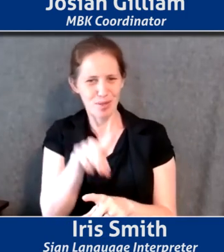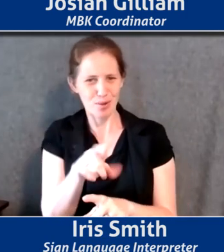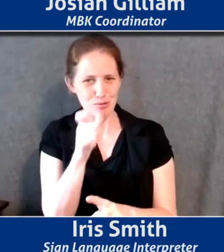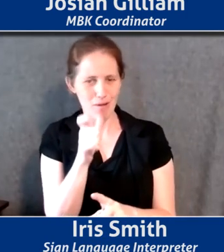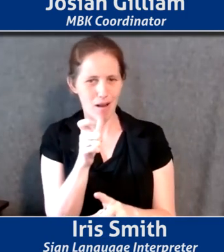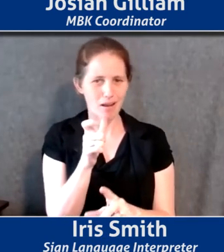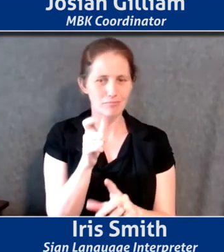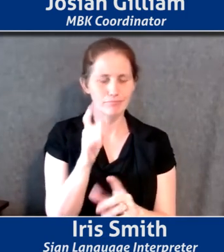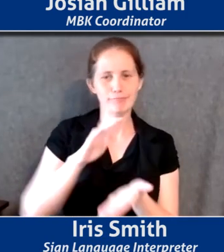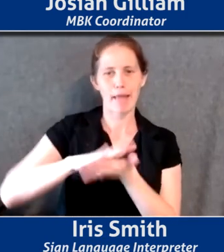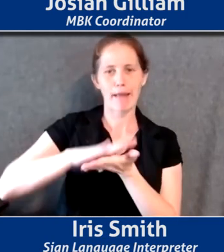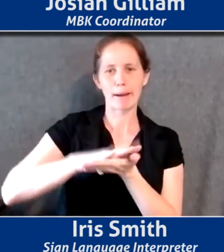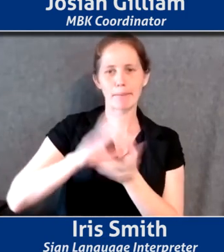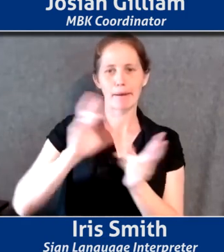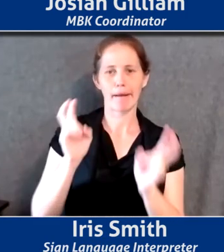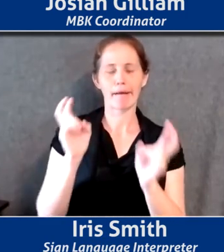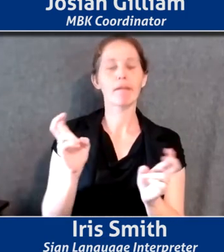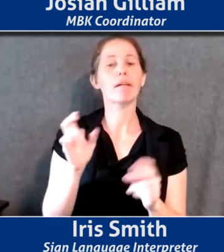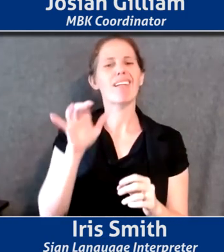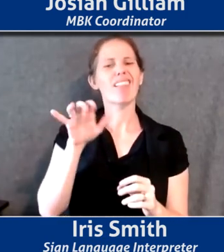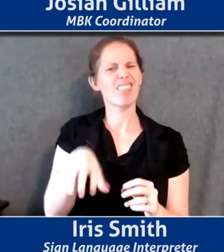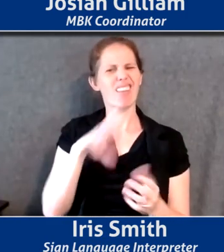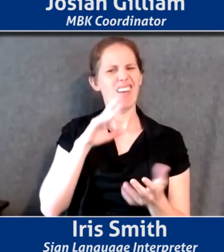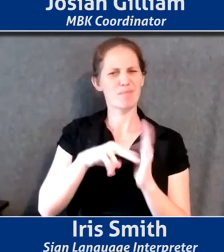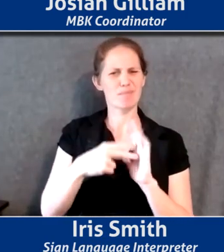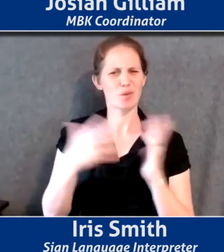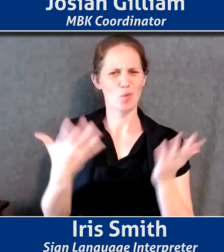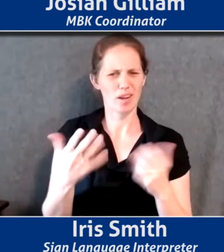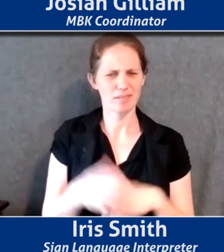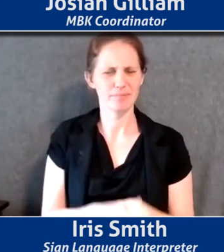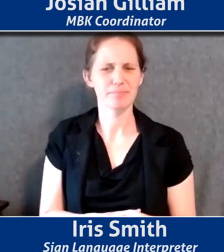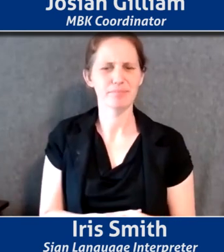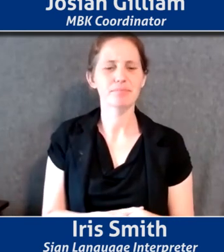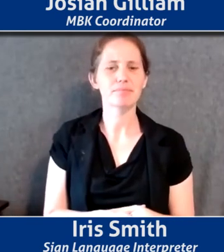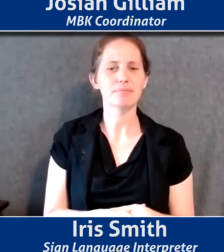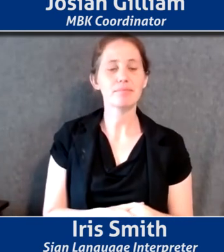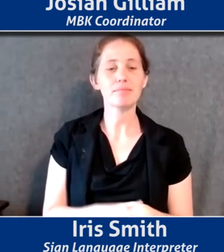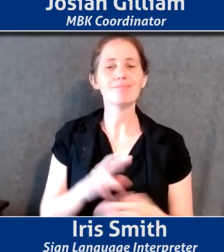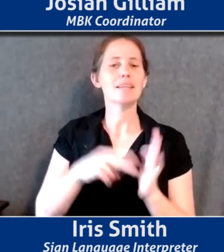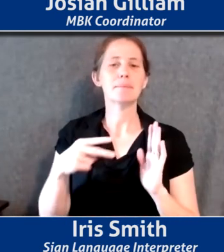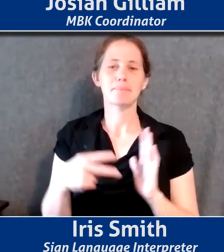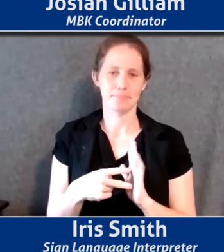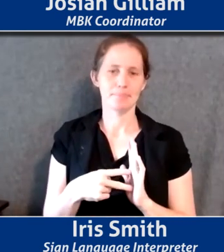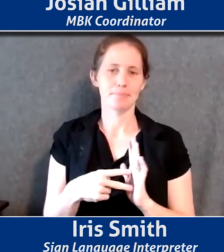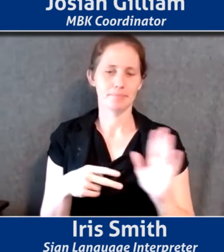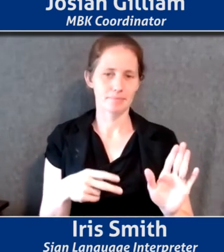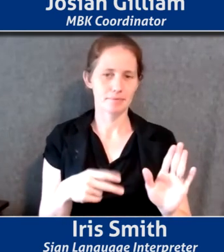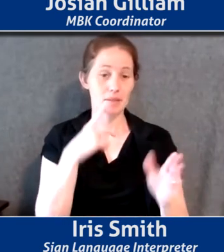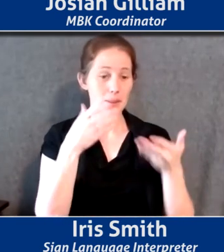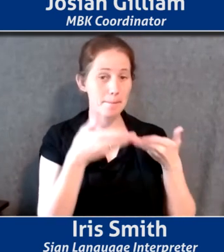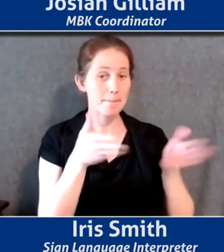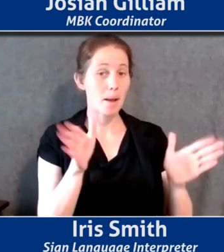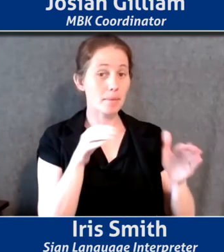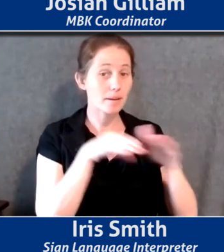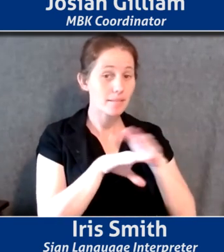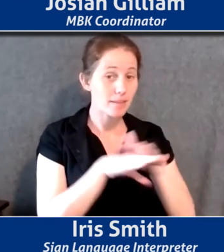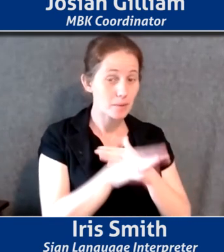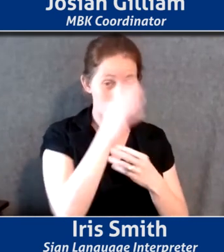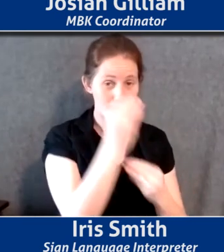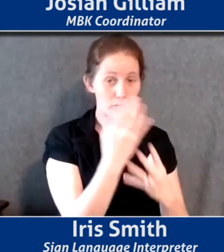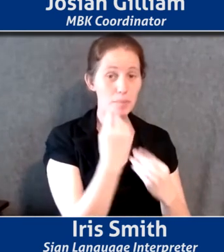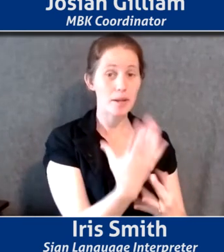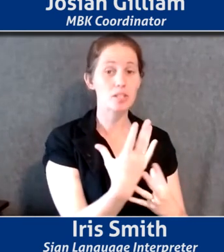academic, um, what is, what is that? What does that mean? So it means that it's, it's publicly available data.